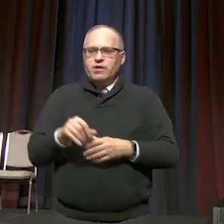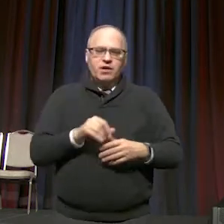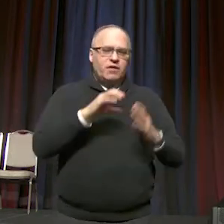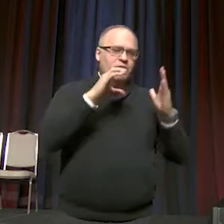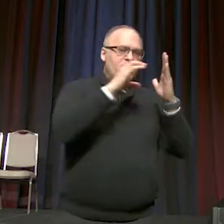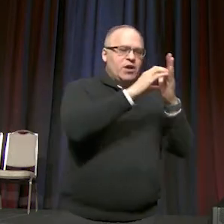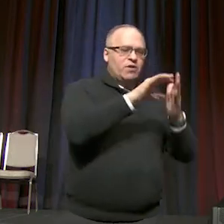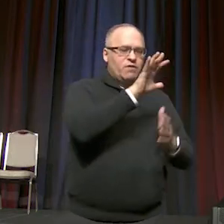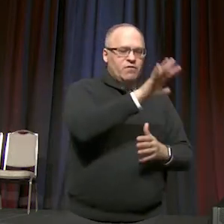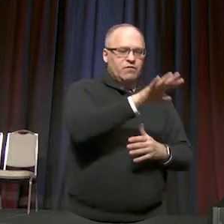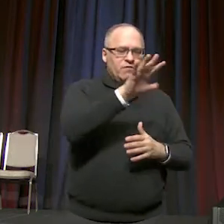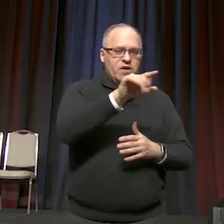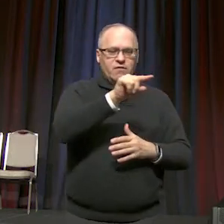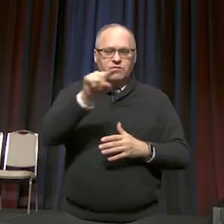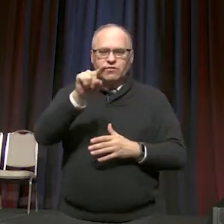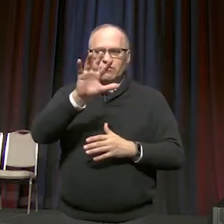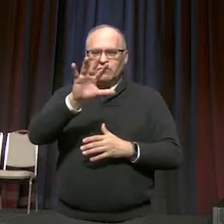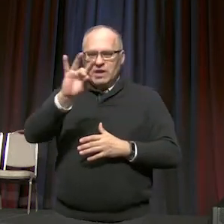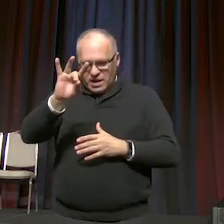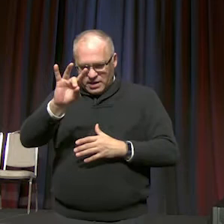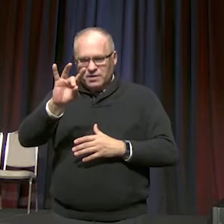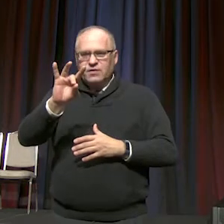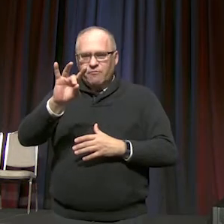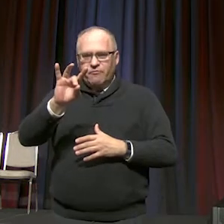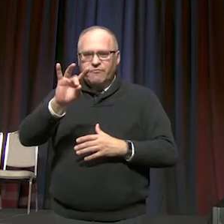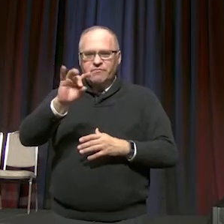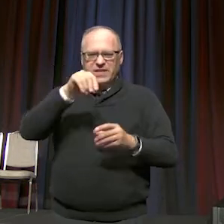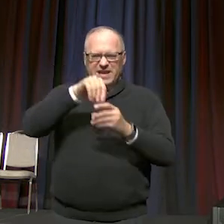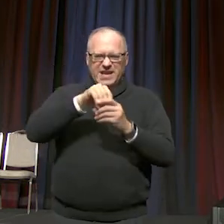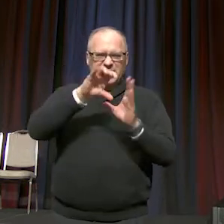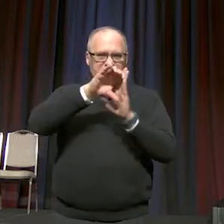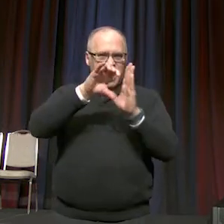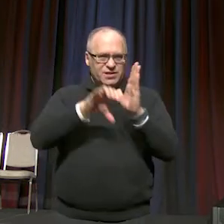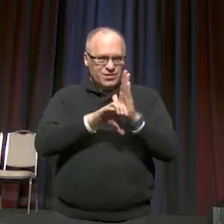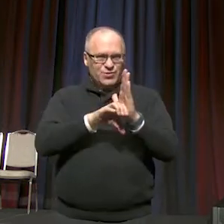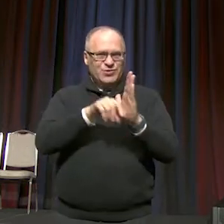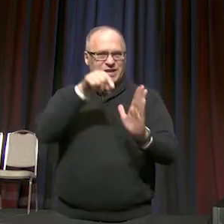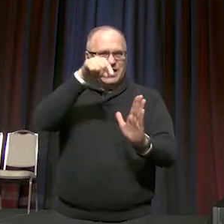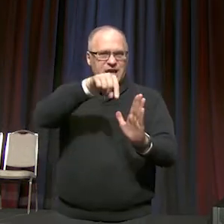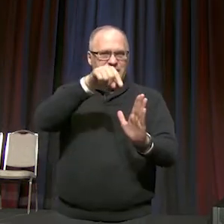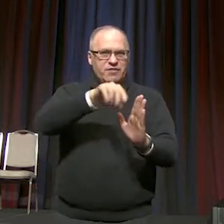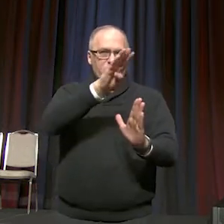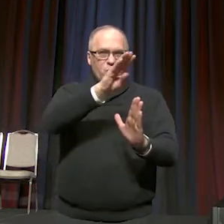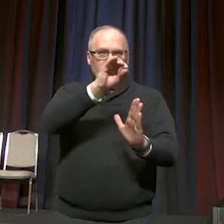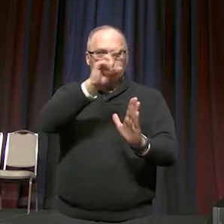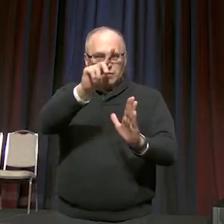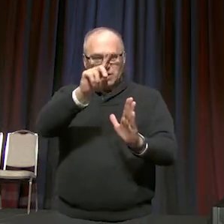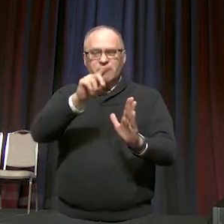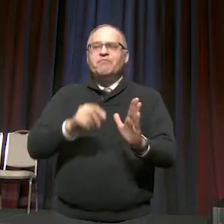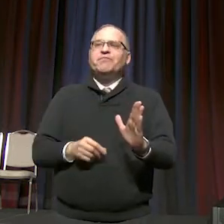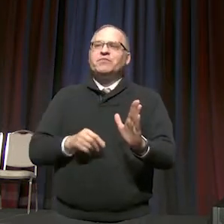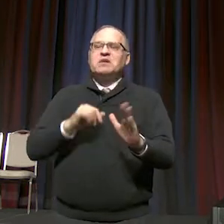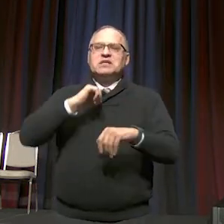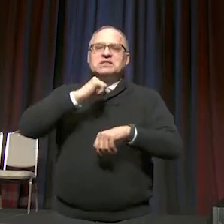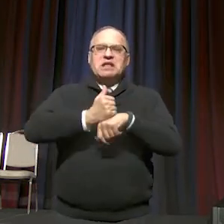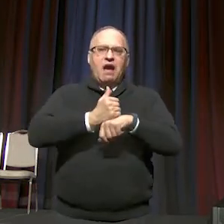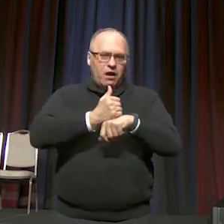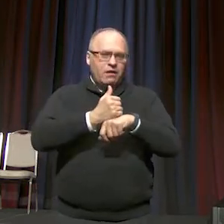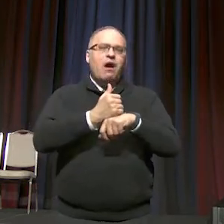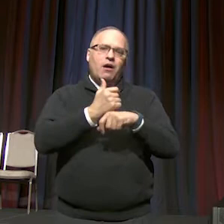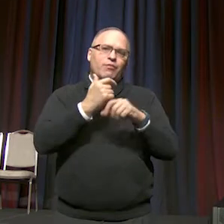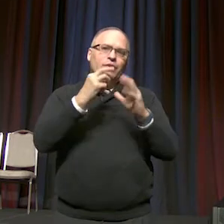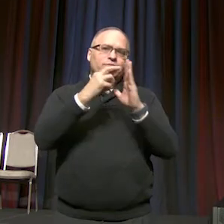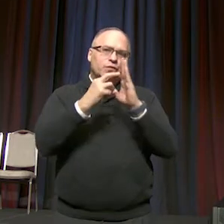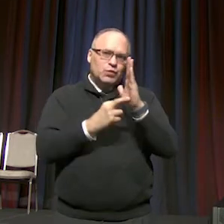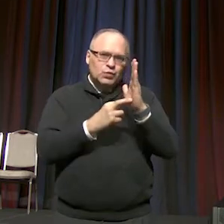55 to 58 of the Constitution of the church establish the parameters of